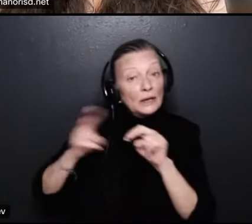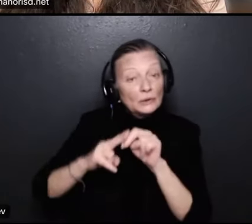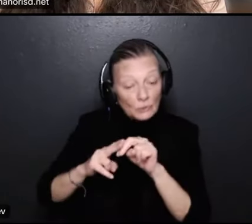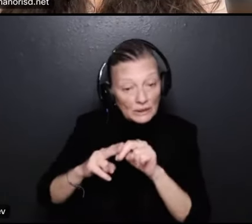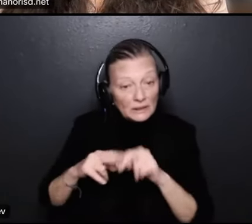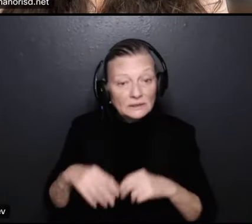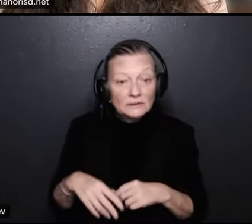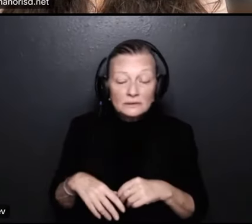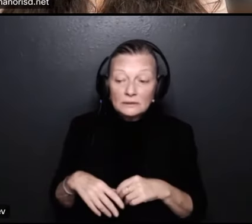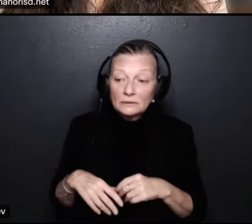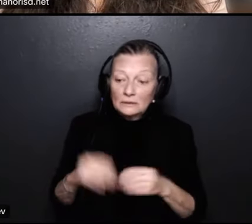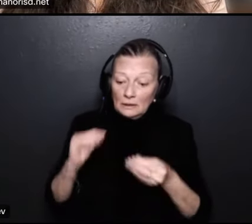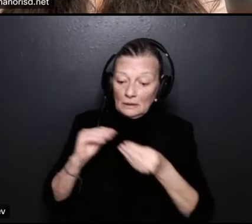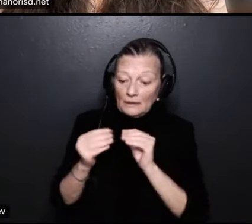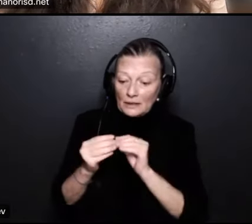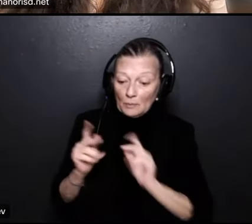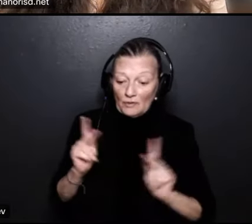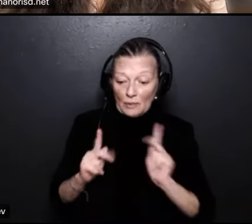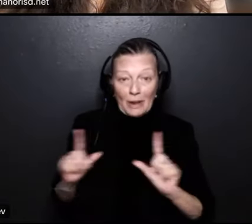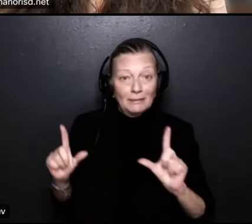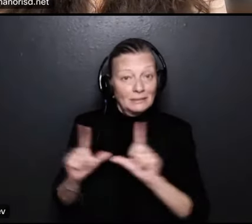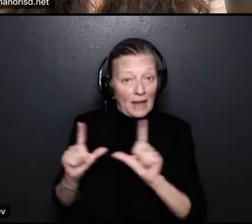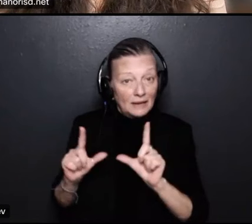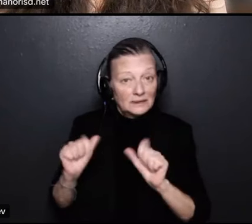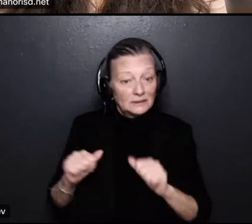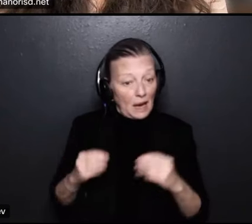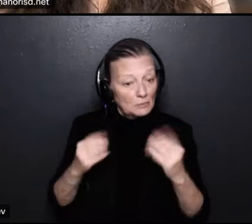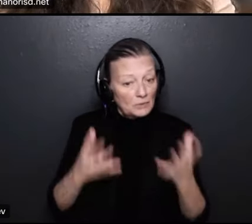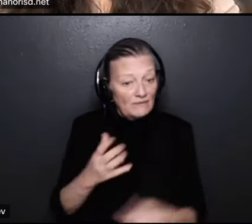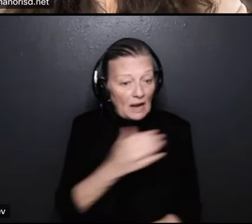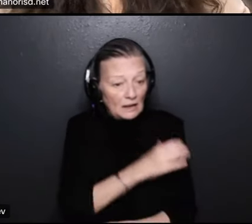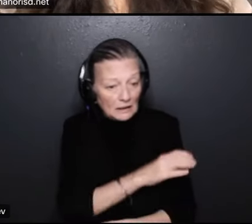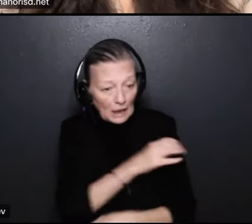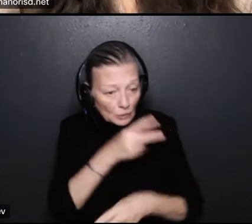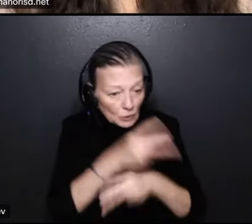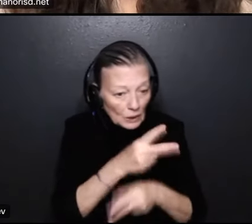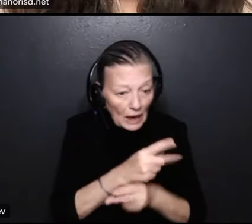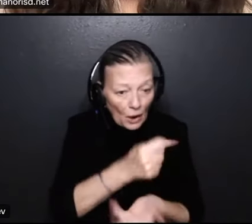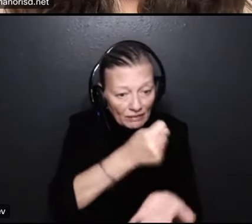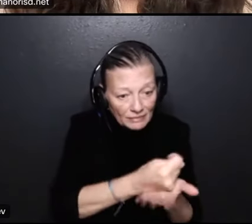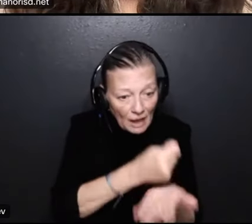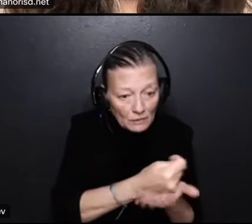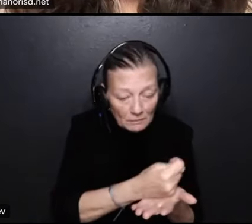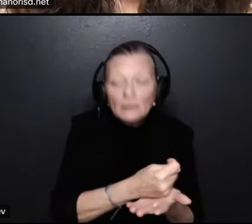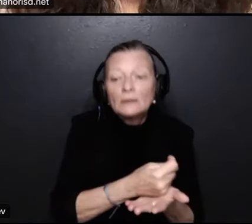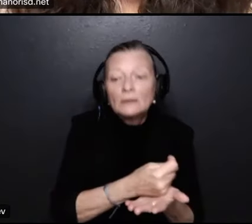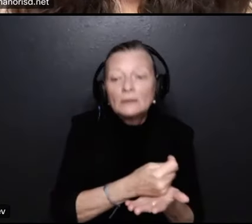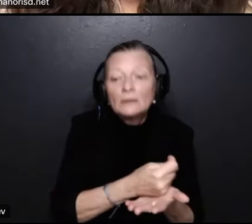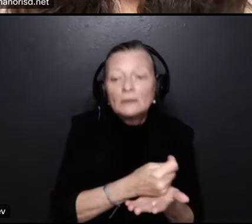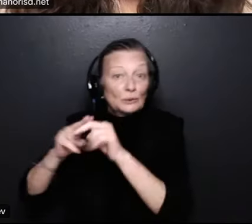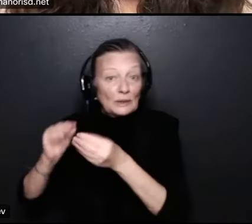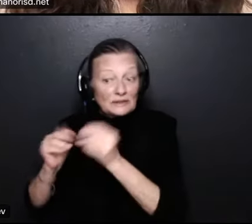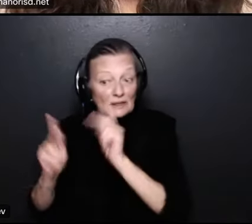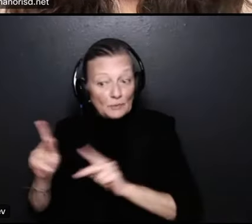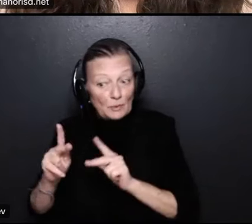or licensed to provide clinical care and therapy we actually increase the number of people who not only can help students which is why we're we're